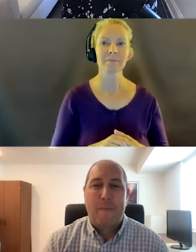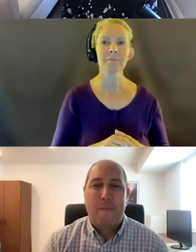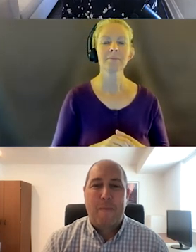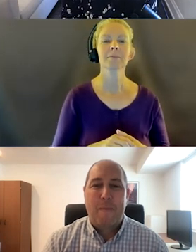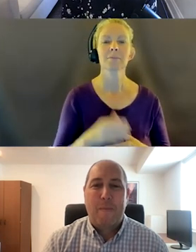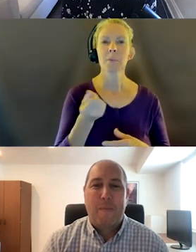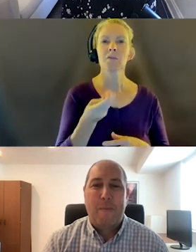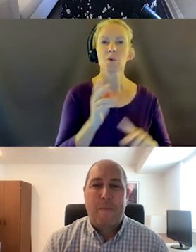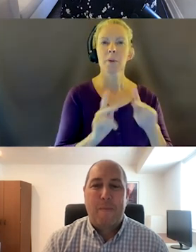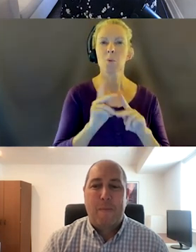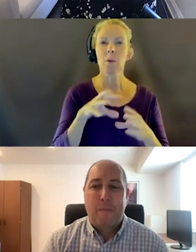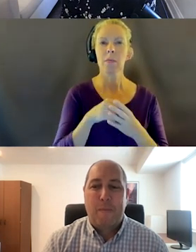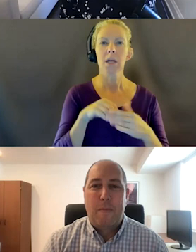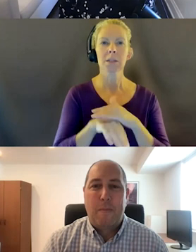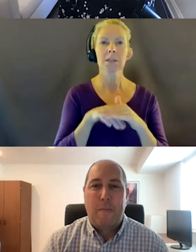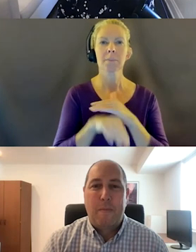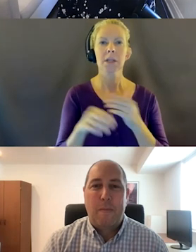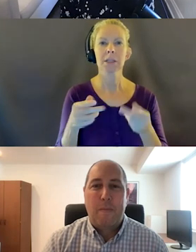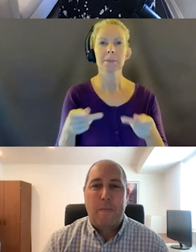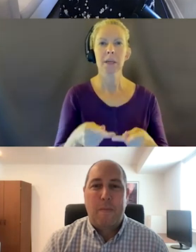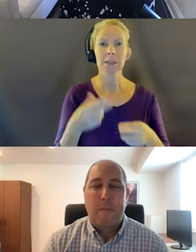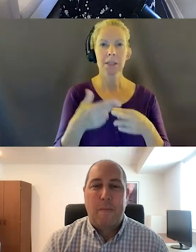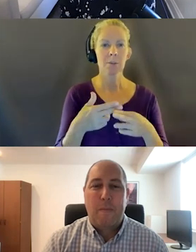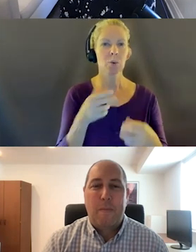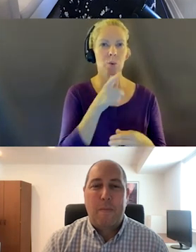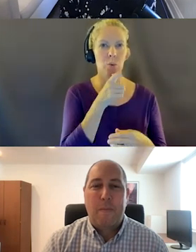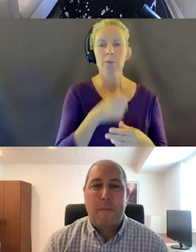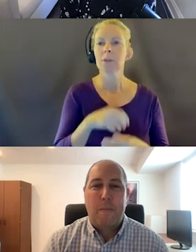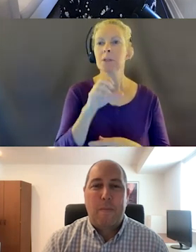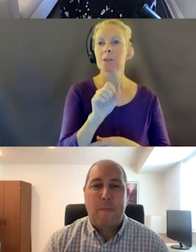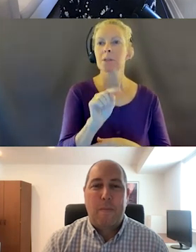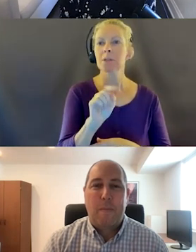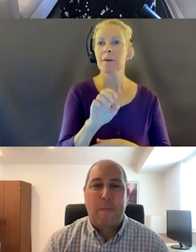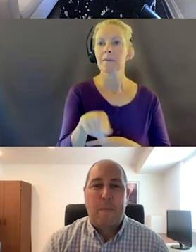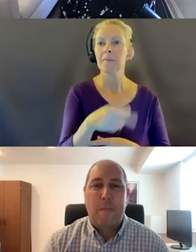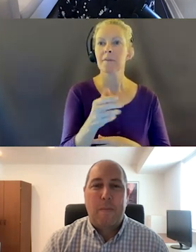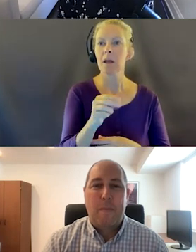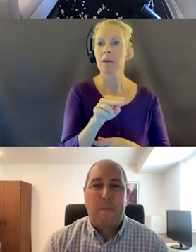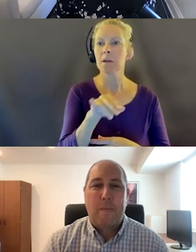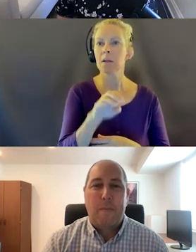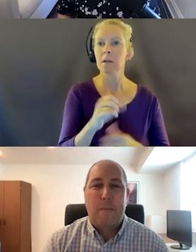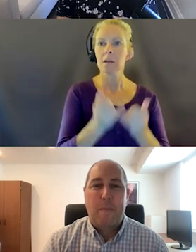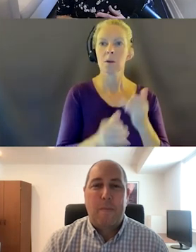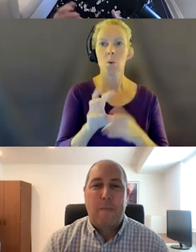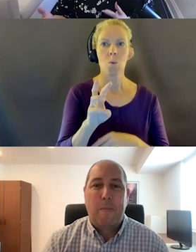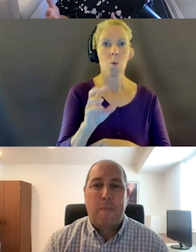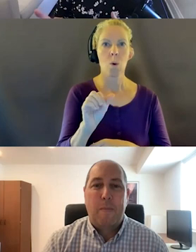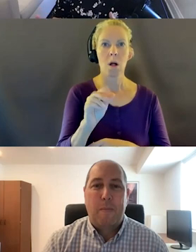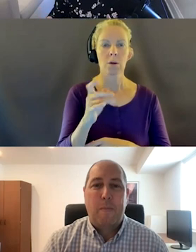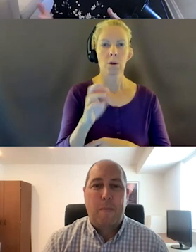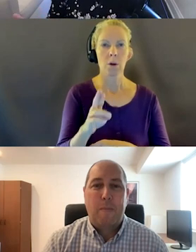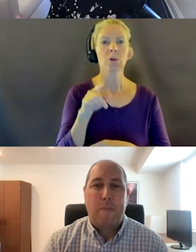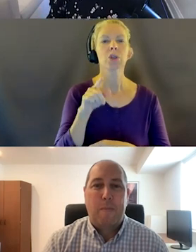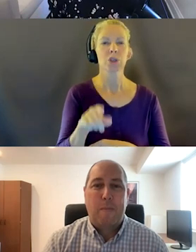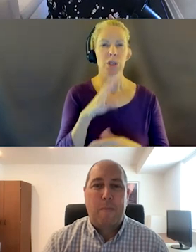space. Stephanie Walker is one. She talks a lot about accessibility annotations. So, your definition of